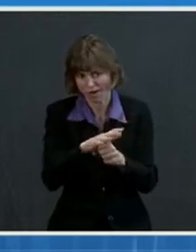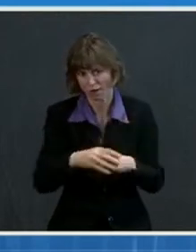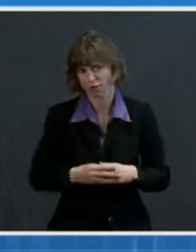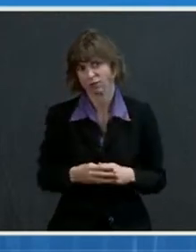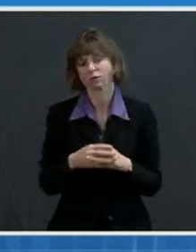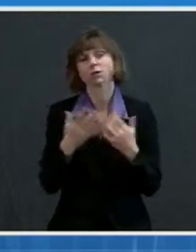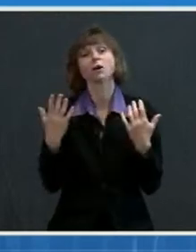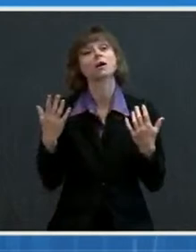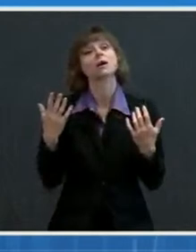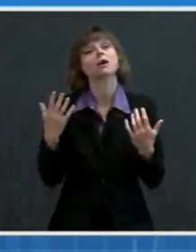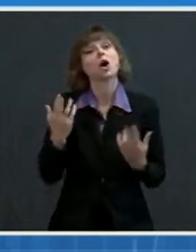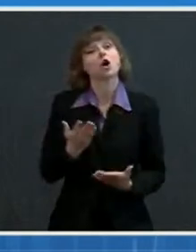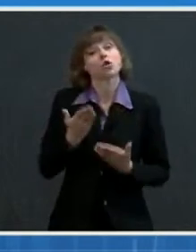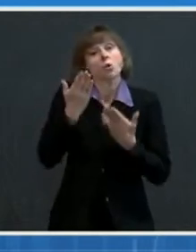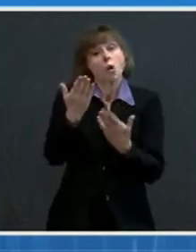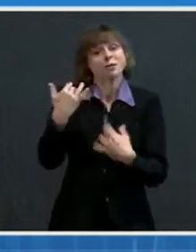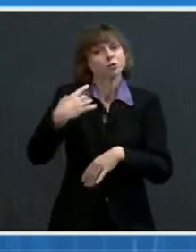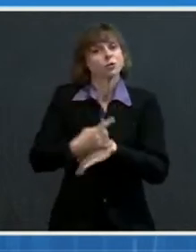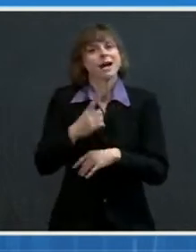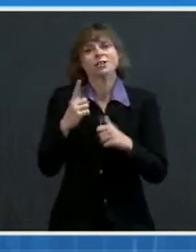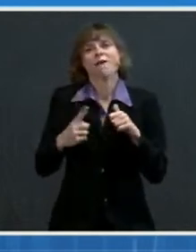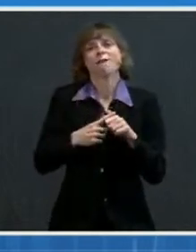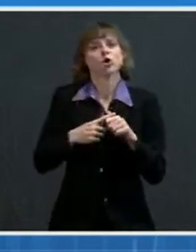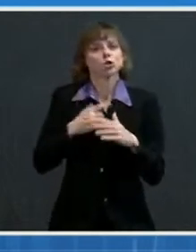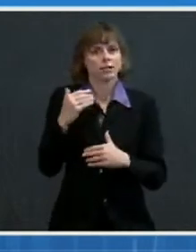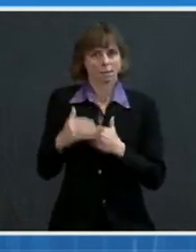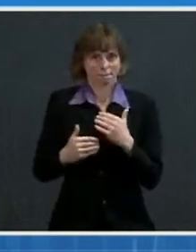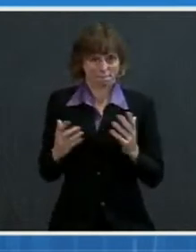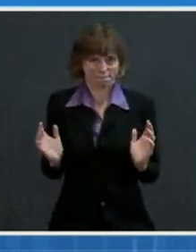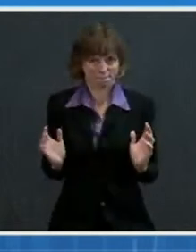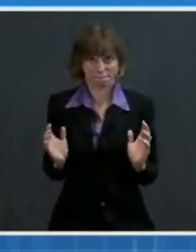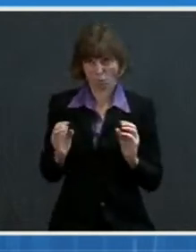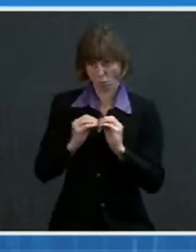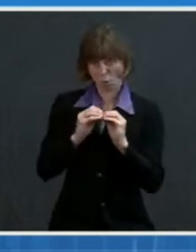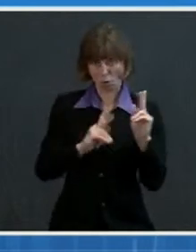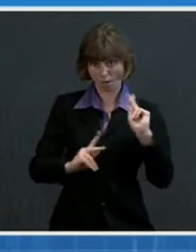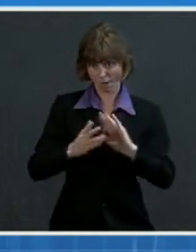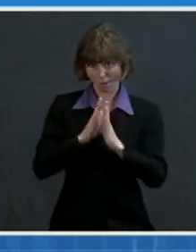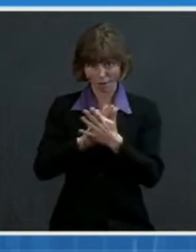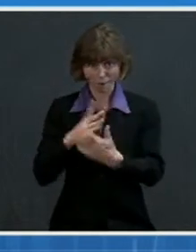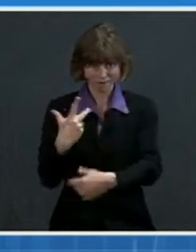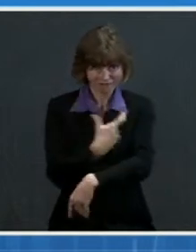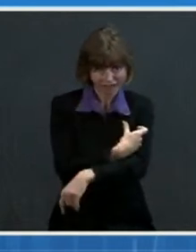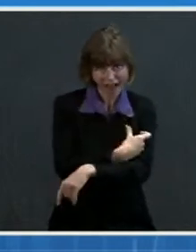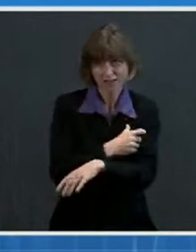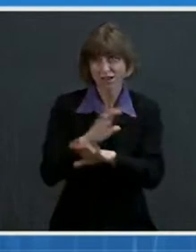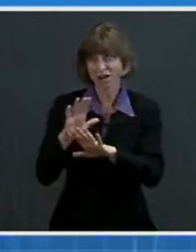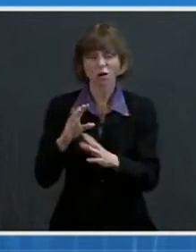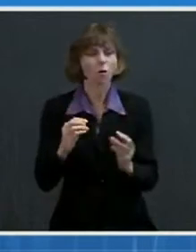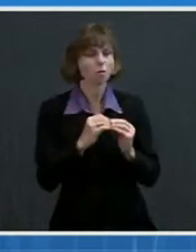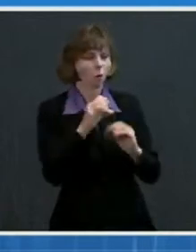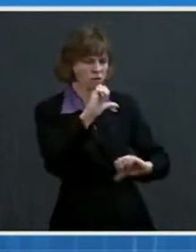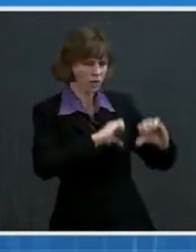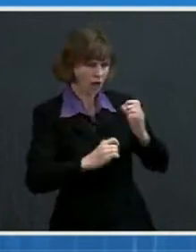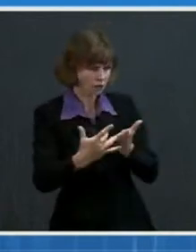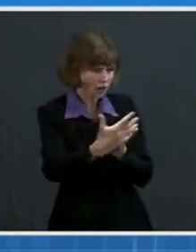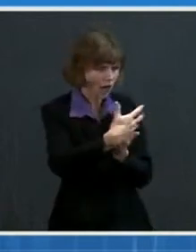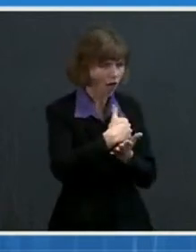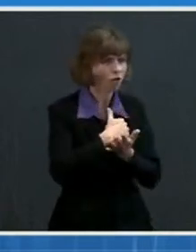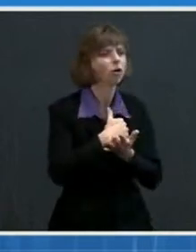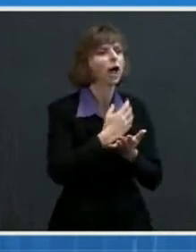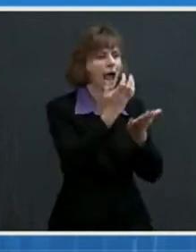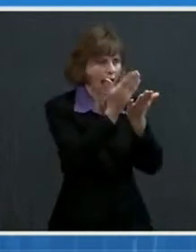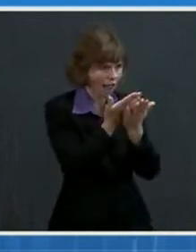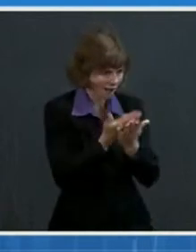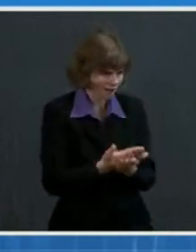today are just a first step. As more people get vaccinated, and the science and evidence expands, and as the disease